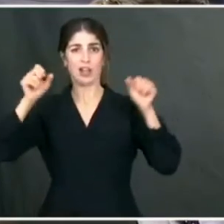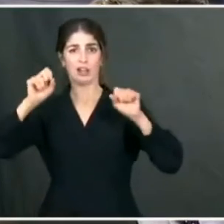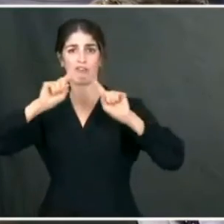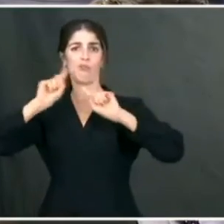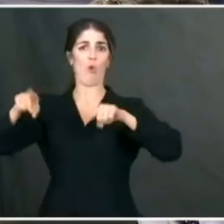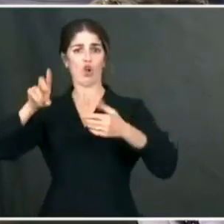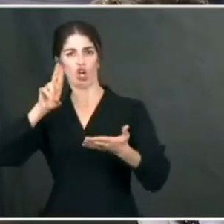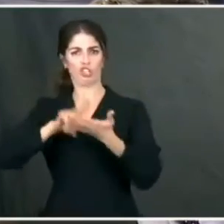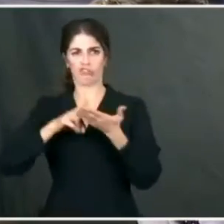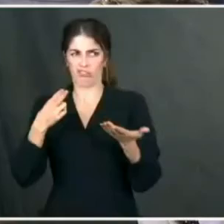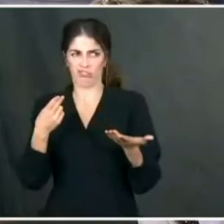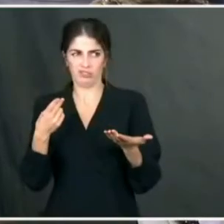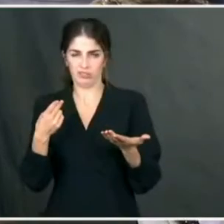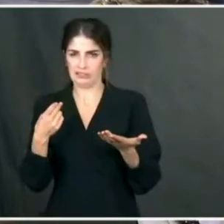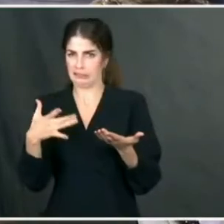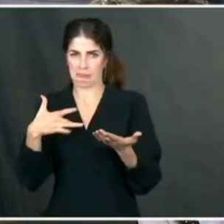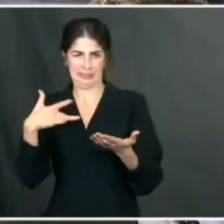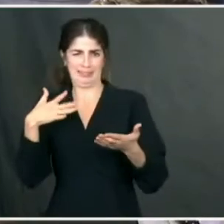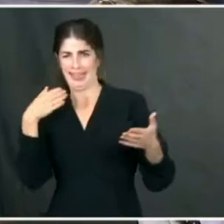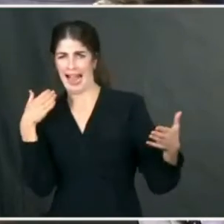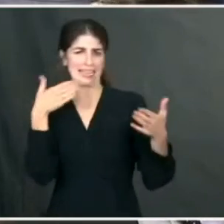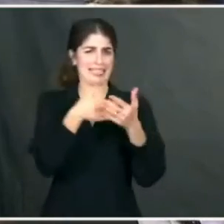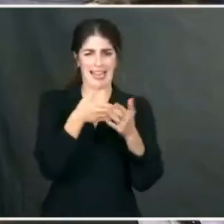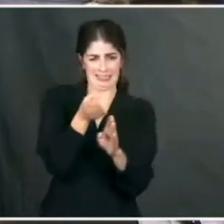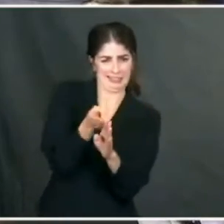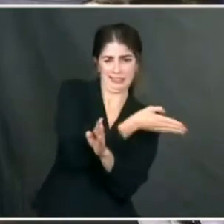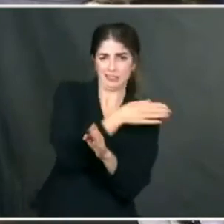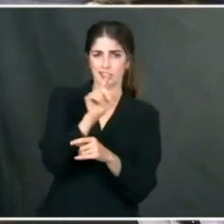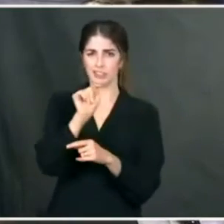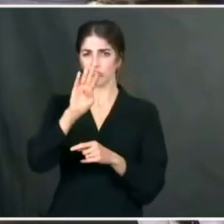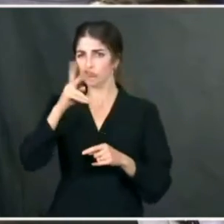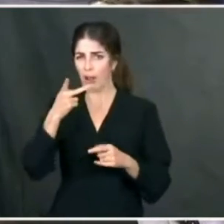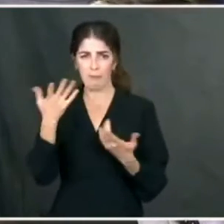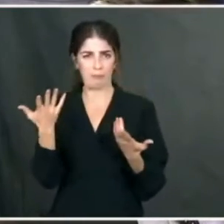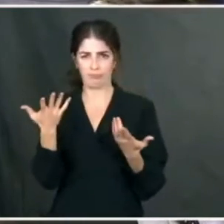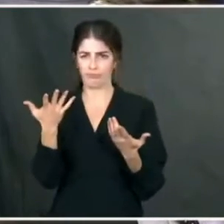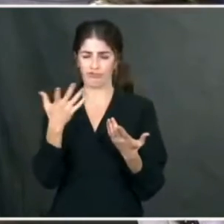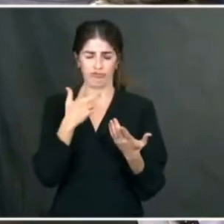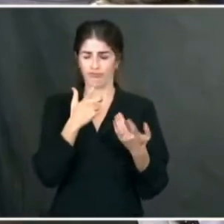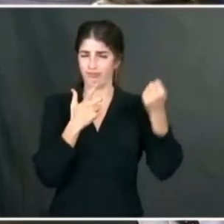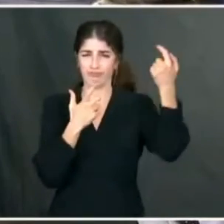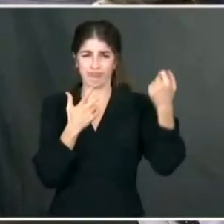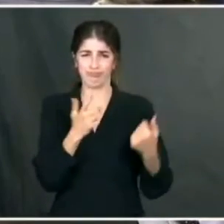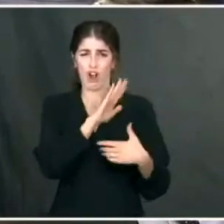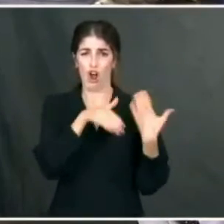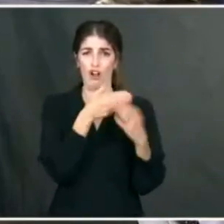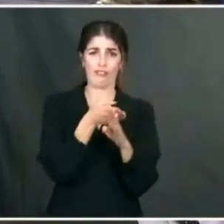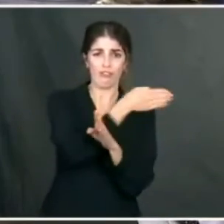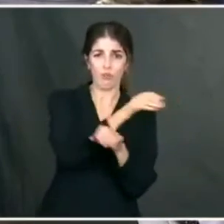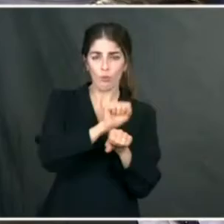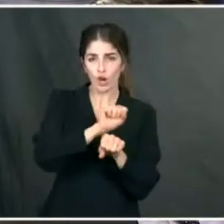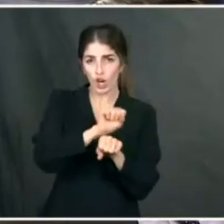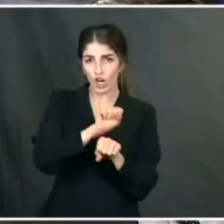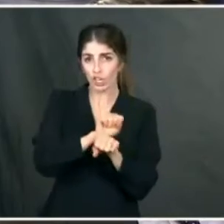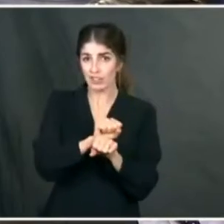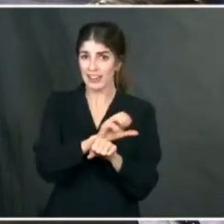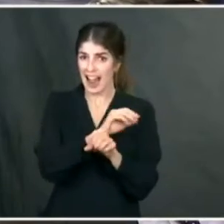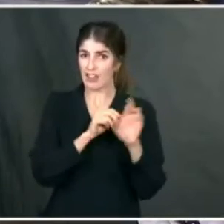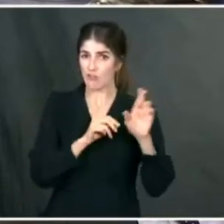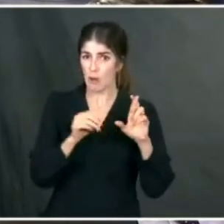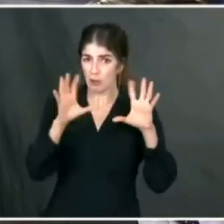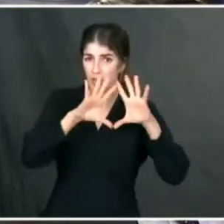erasing as much of the Trump legacy as you can with executive orders, much of which the Republican Party likes and agrees with.